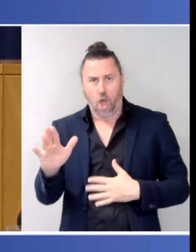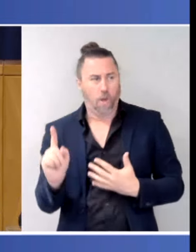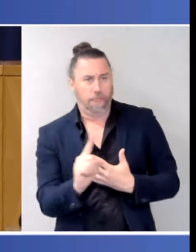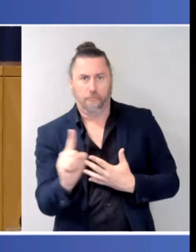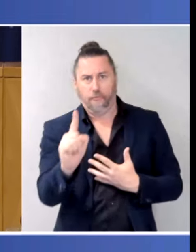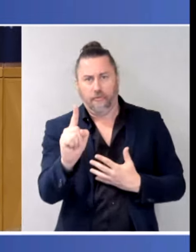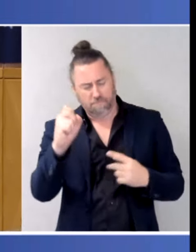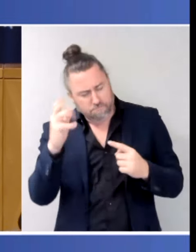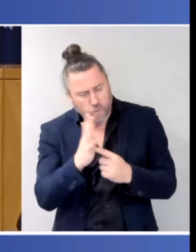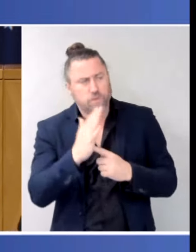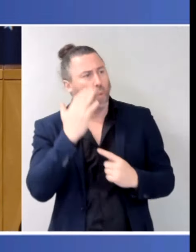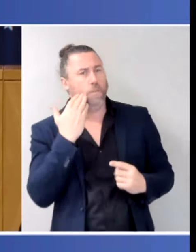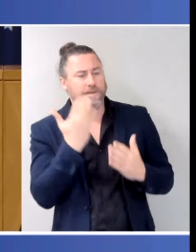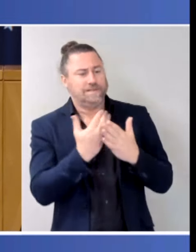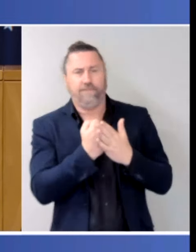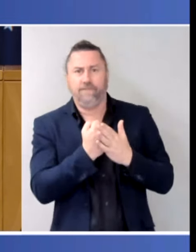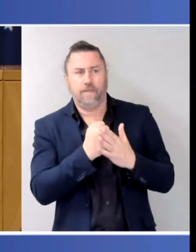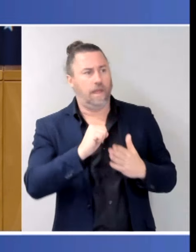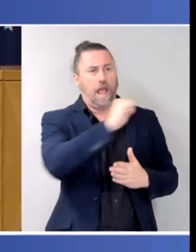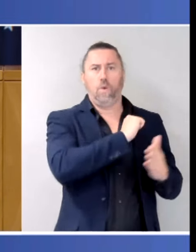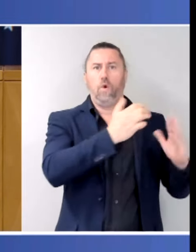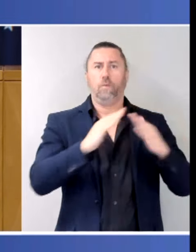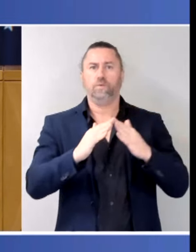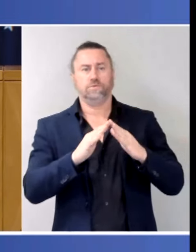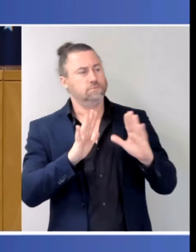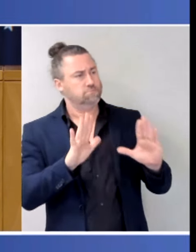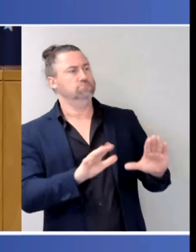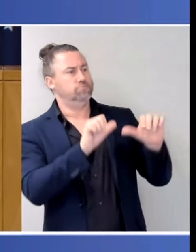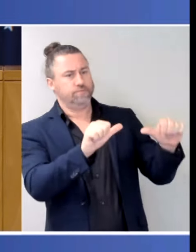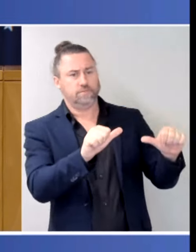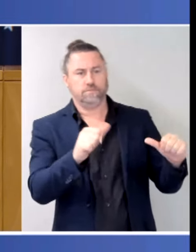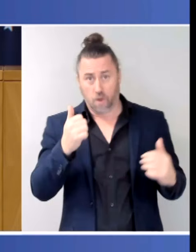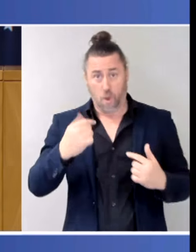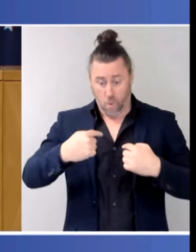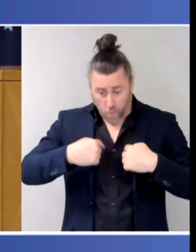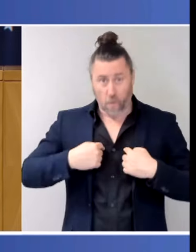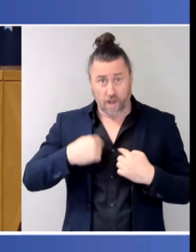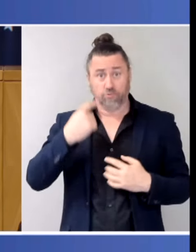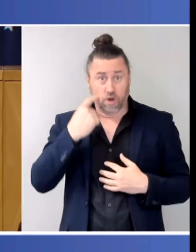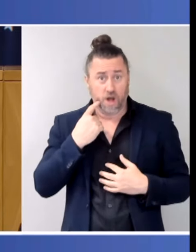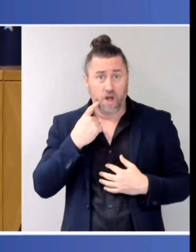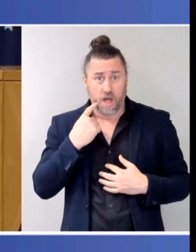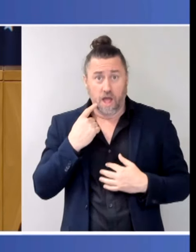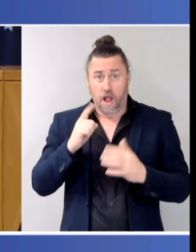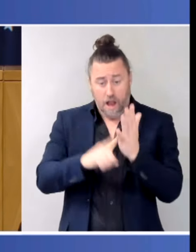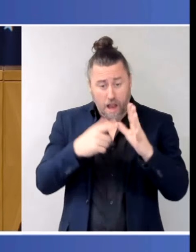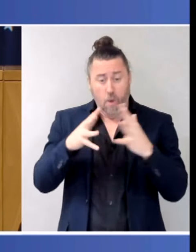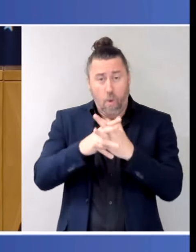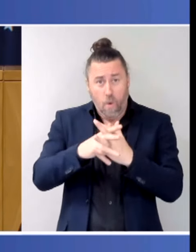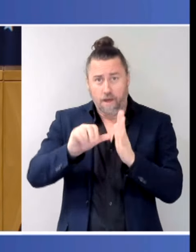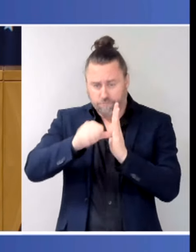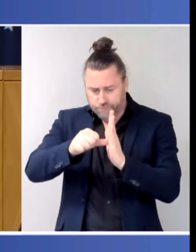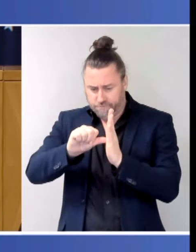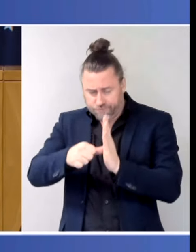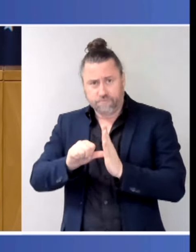not the limit to reform at the State level. And we've been trying to steal as many good initiatives as we possibly